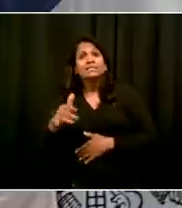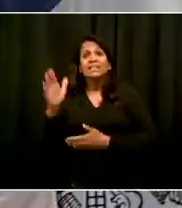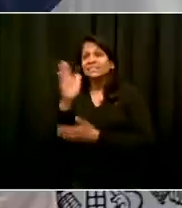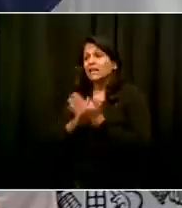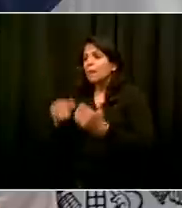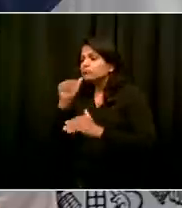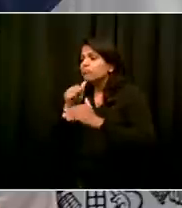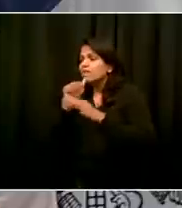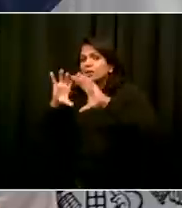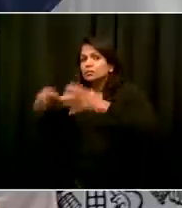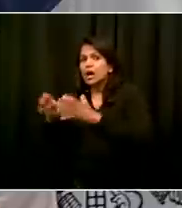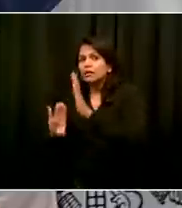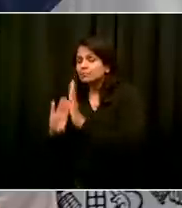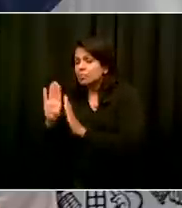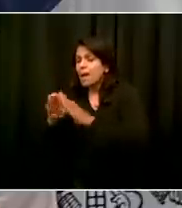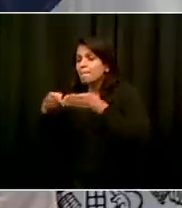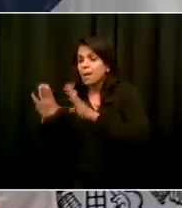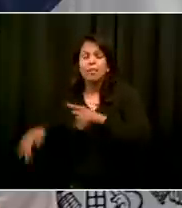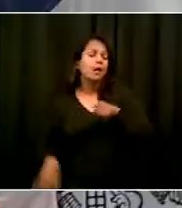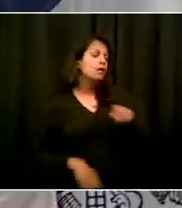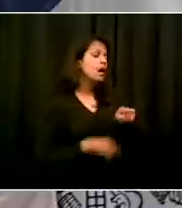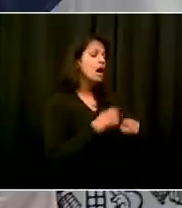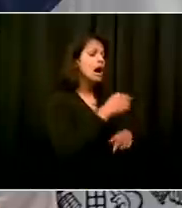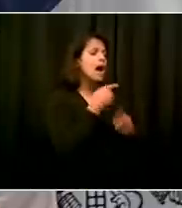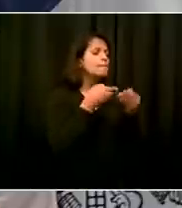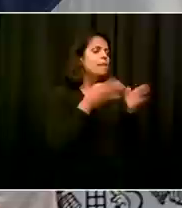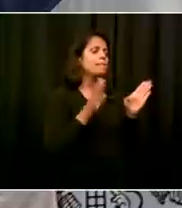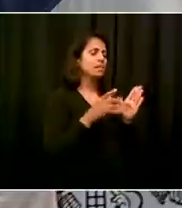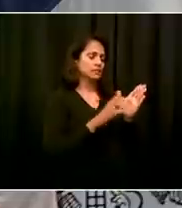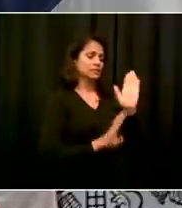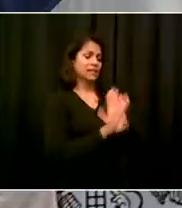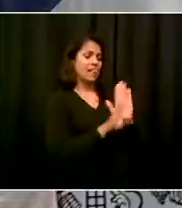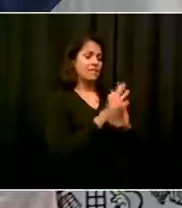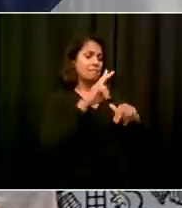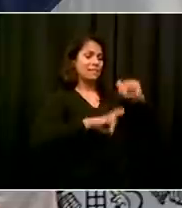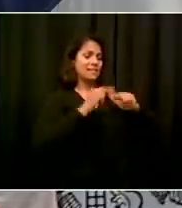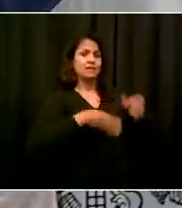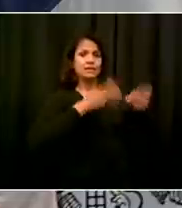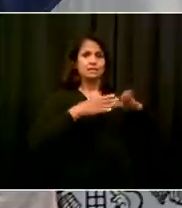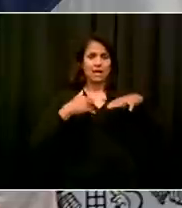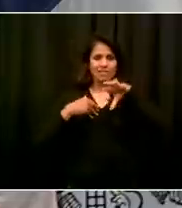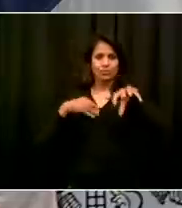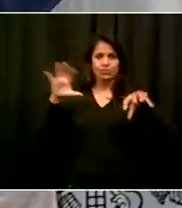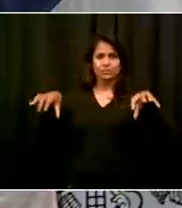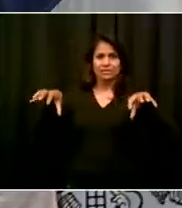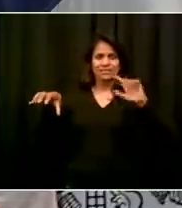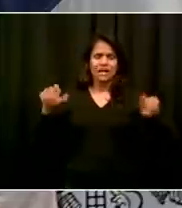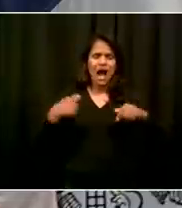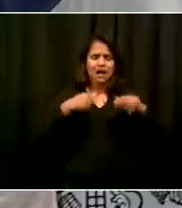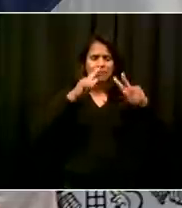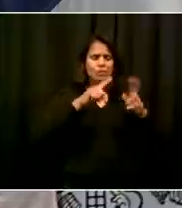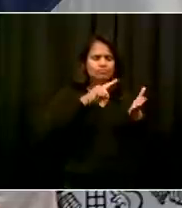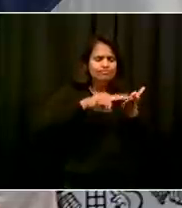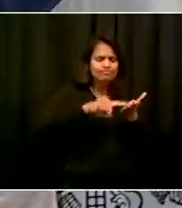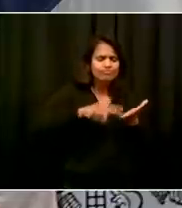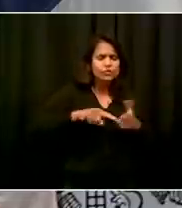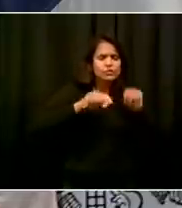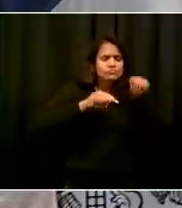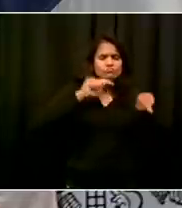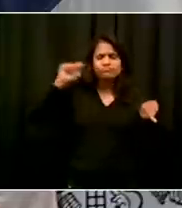to close this piece out is on the issue of development, we will support